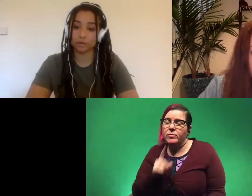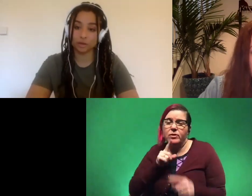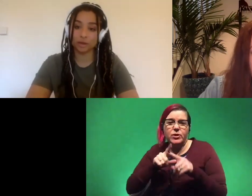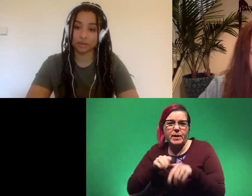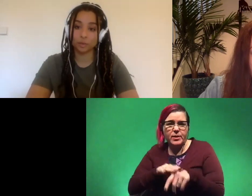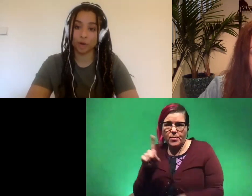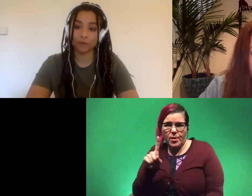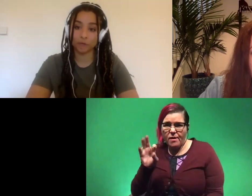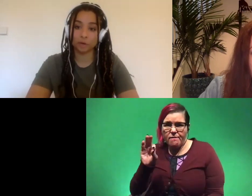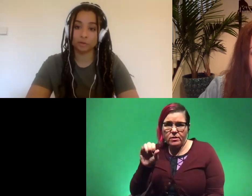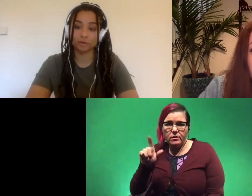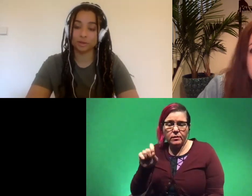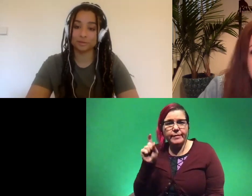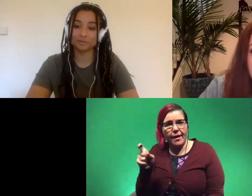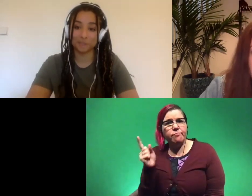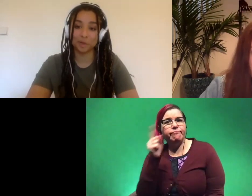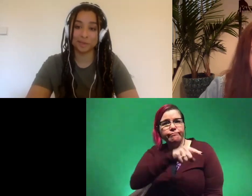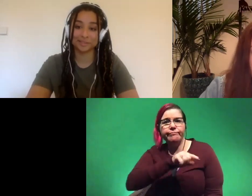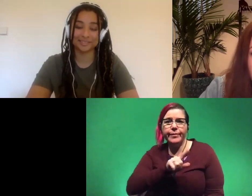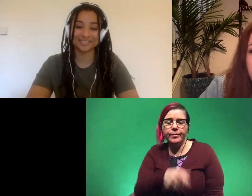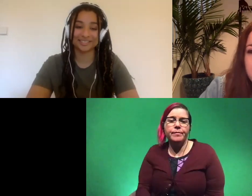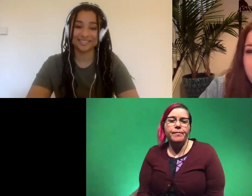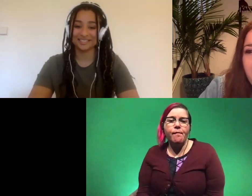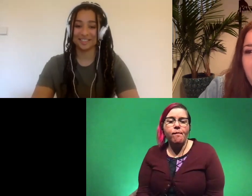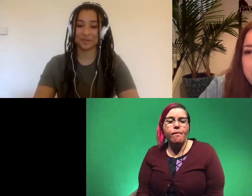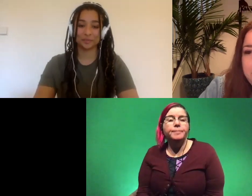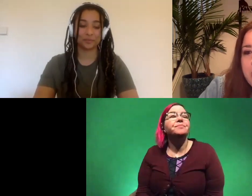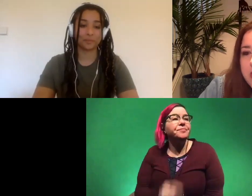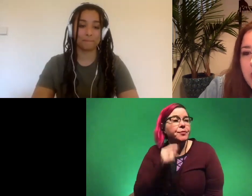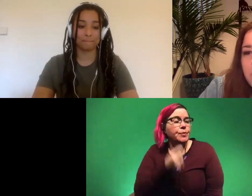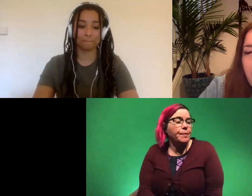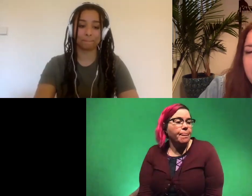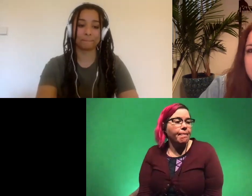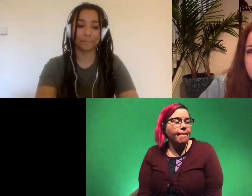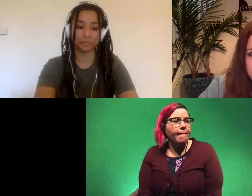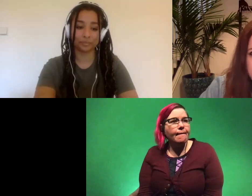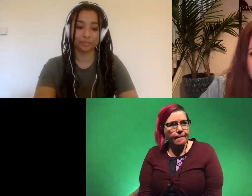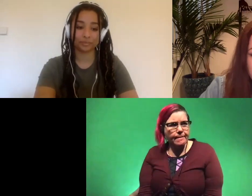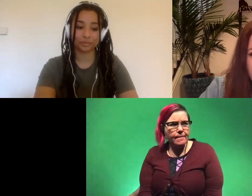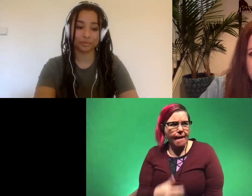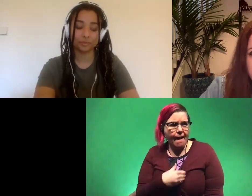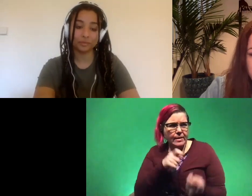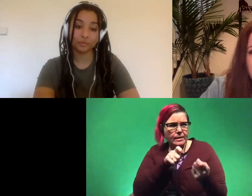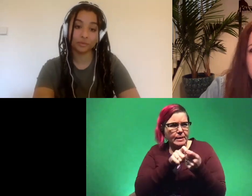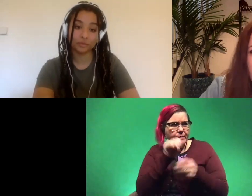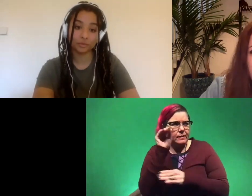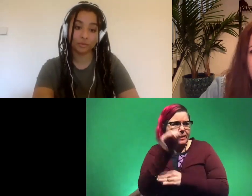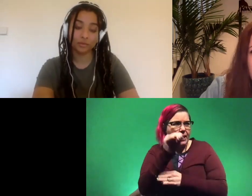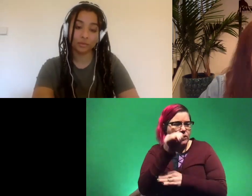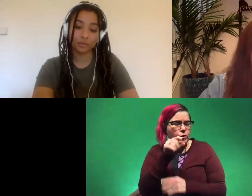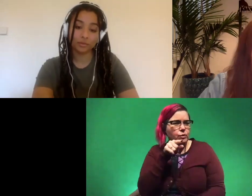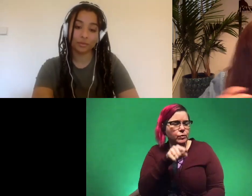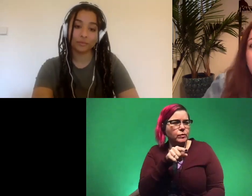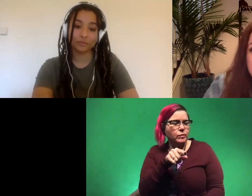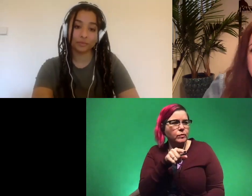the fossils are that's where i have to go so it depends cool um so are there certain dinosaurs that you find